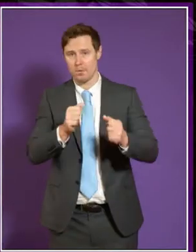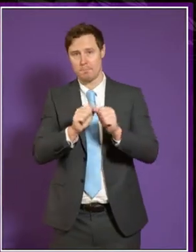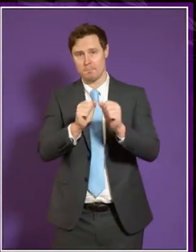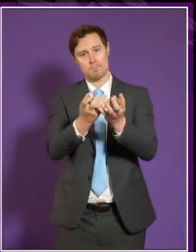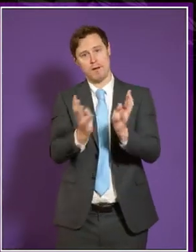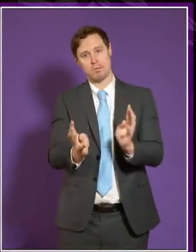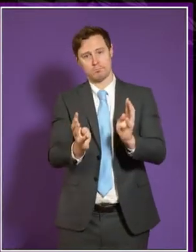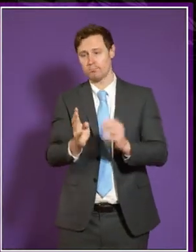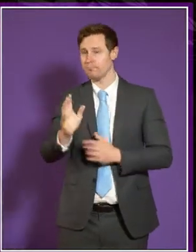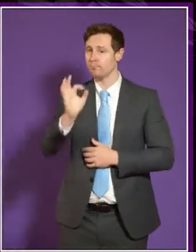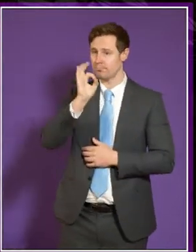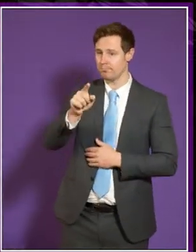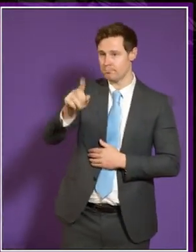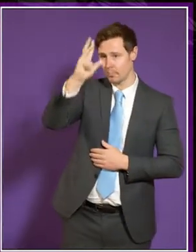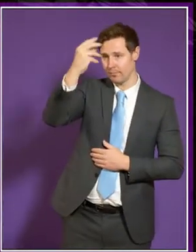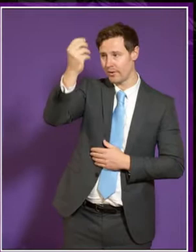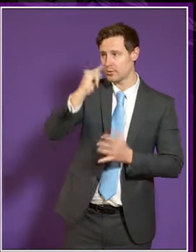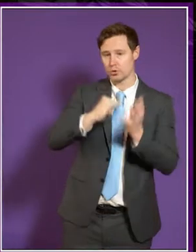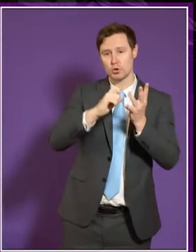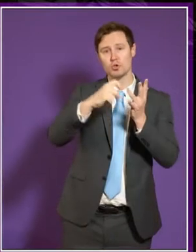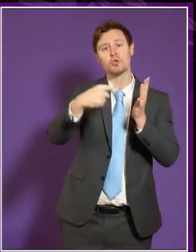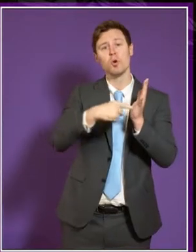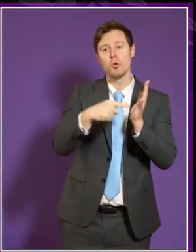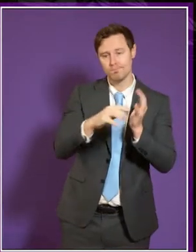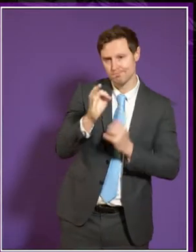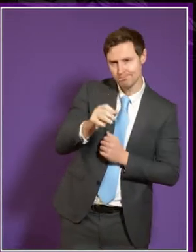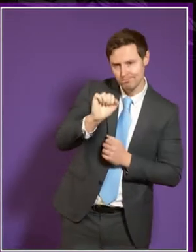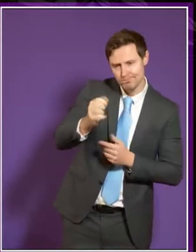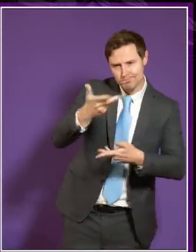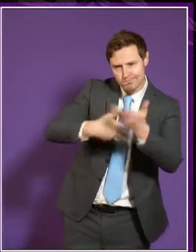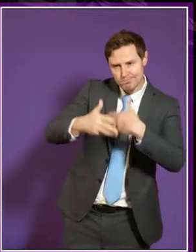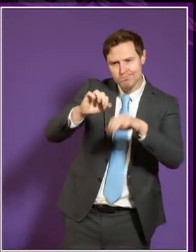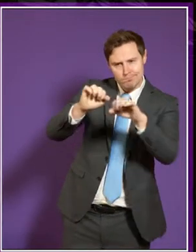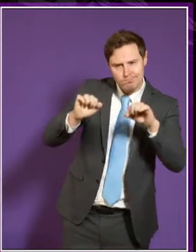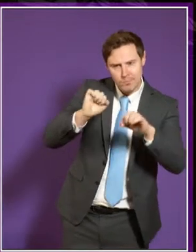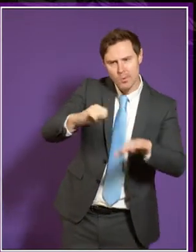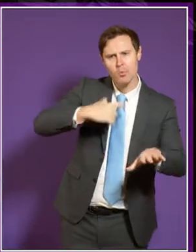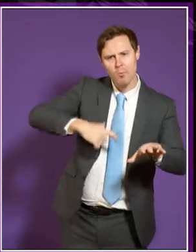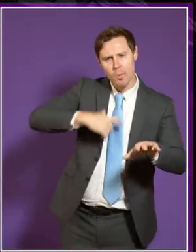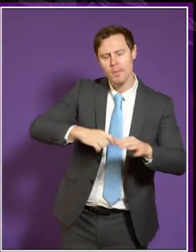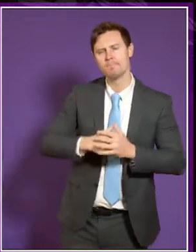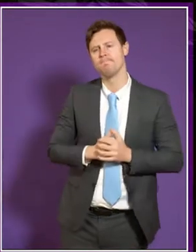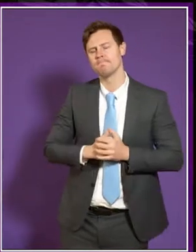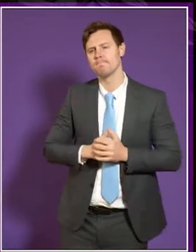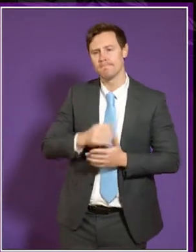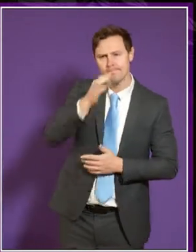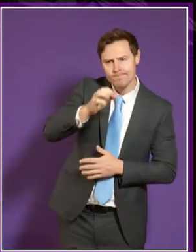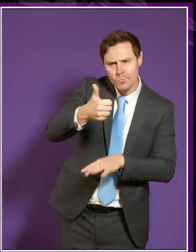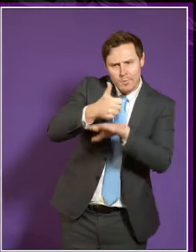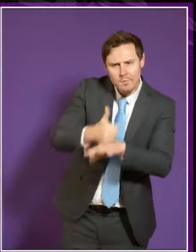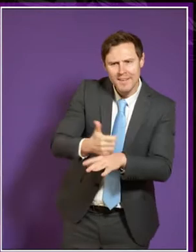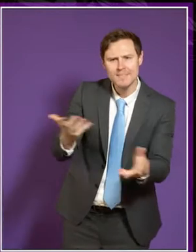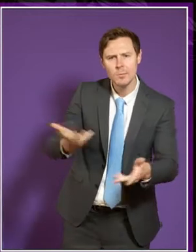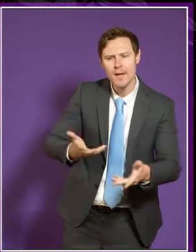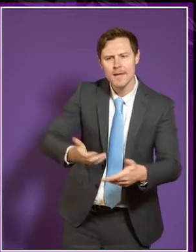Scott, I'd like to get a little bit more insight into your role, if you don't mind. Can I ask you where you're based?